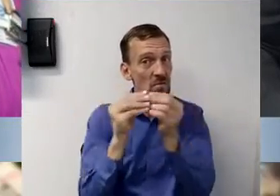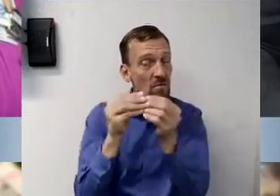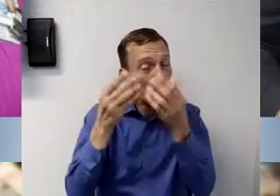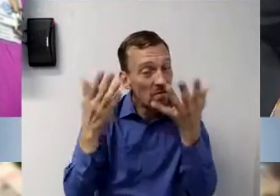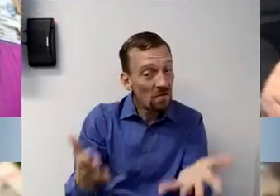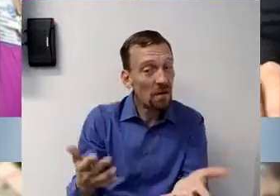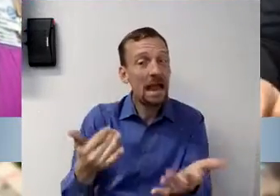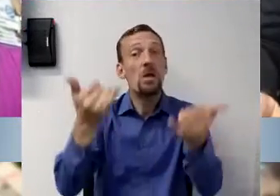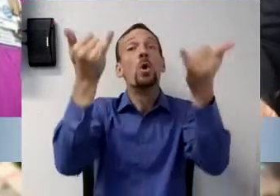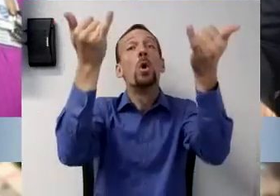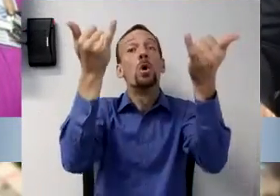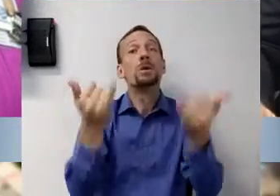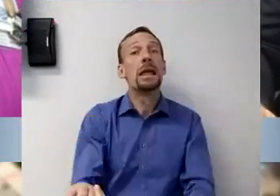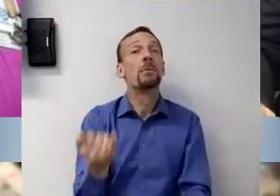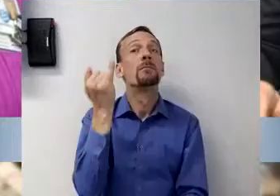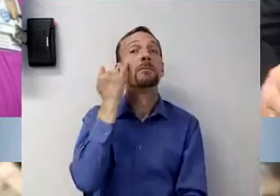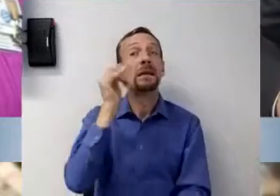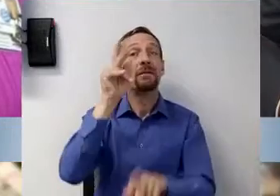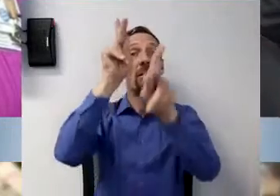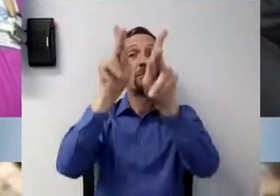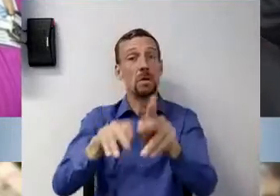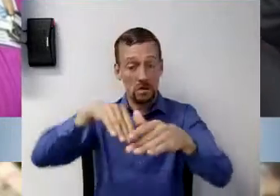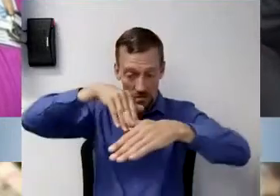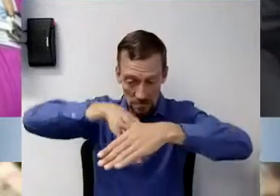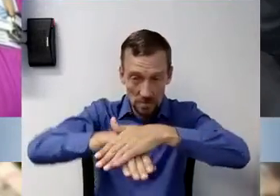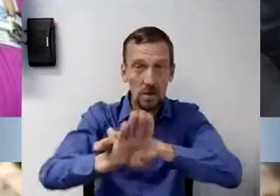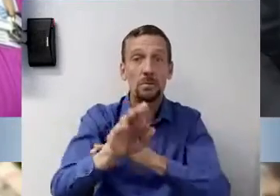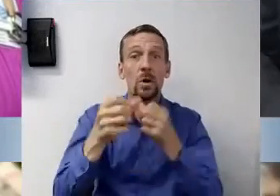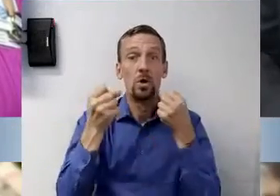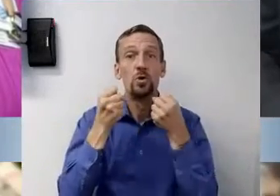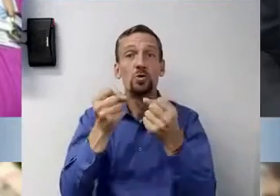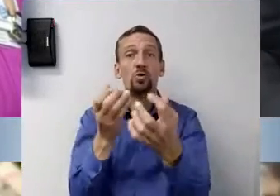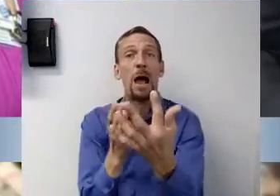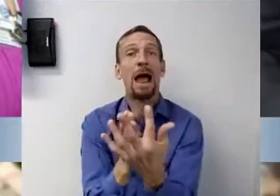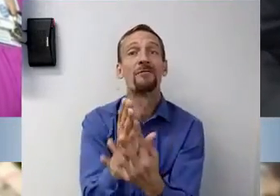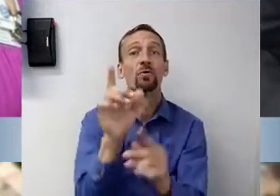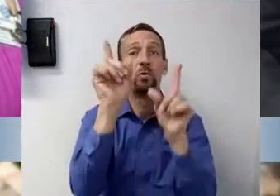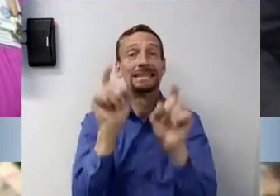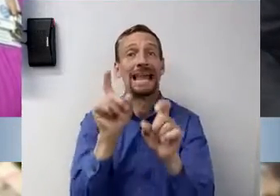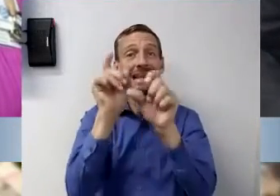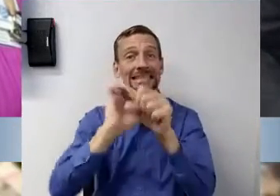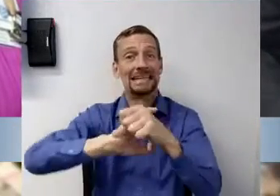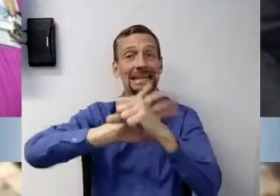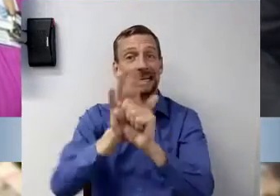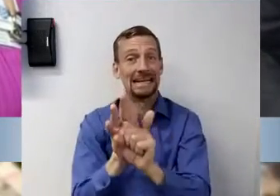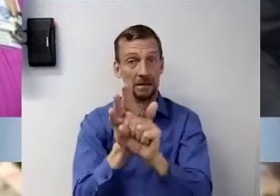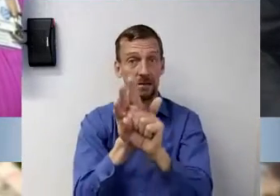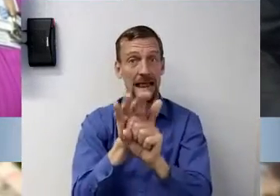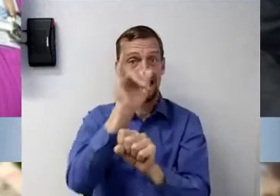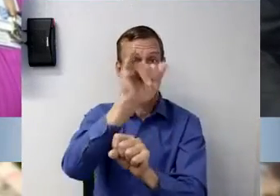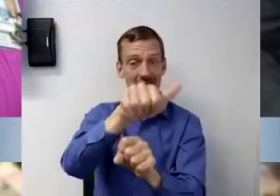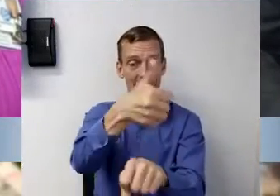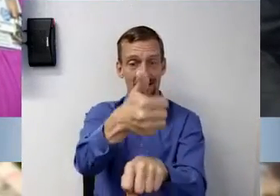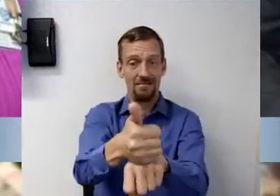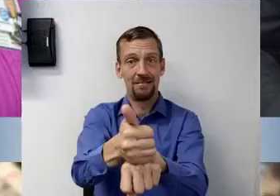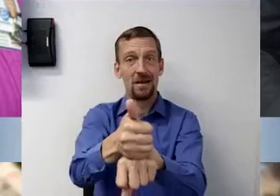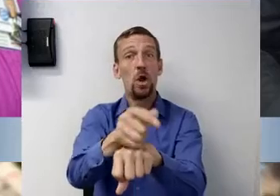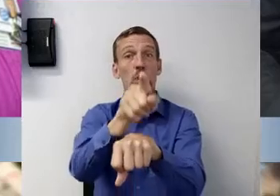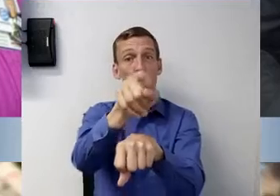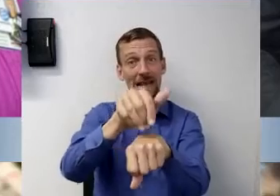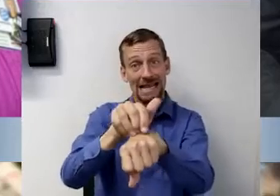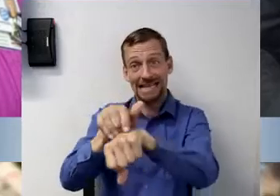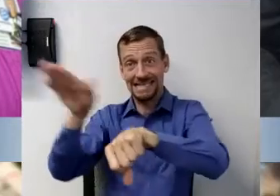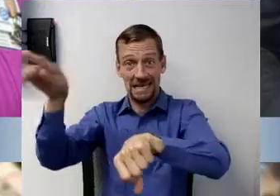When a person comes to Cahuilla Delta's drive-up testing site, do those tests go out to a commercial